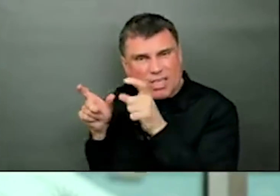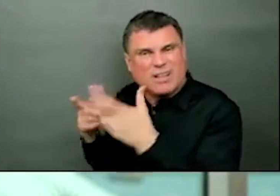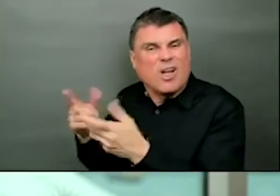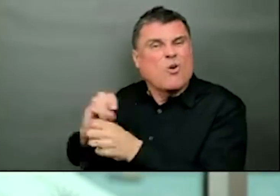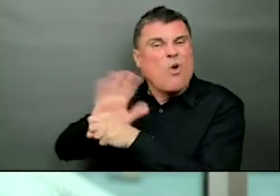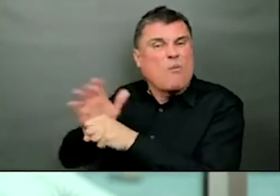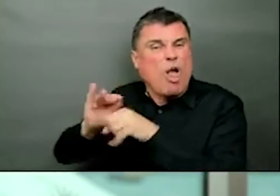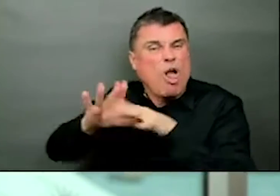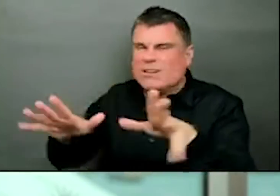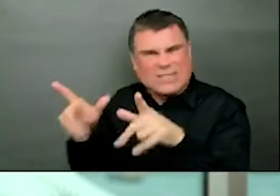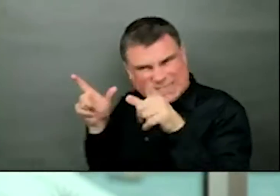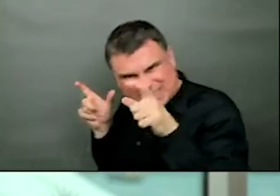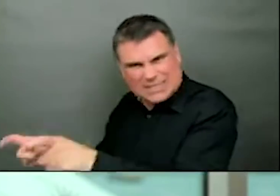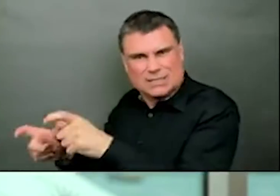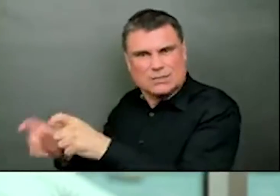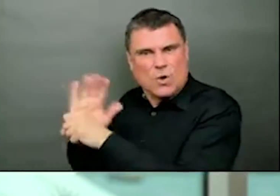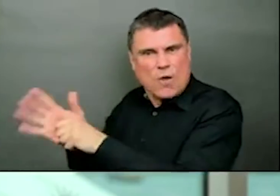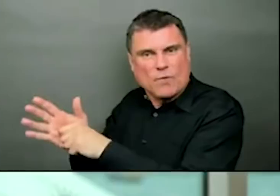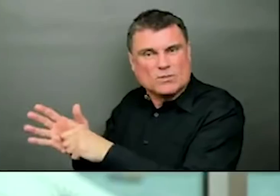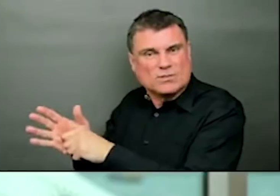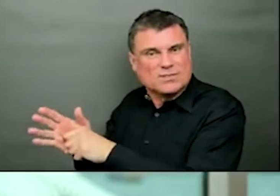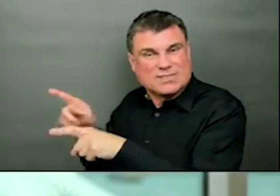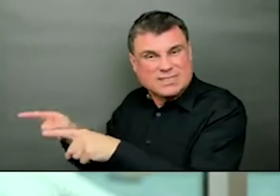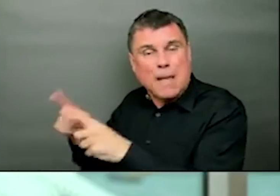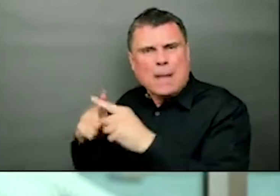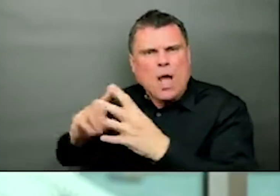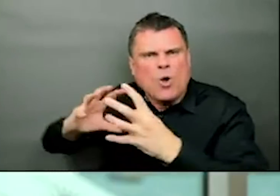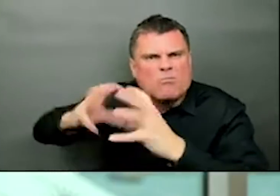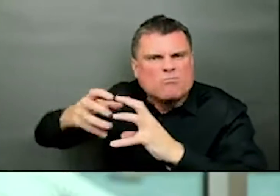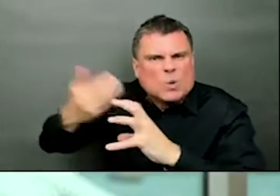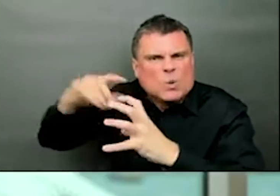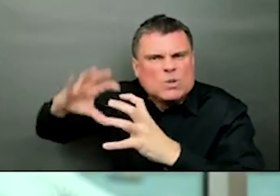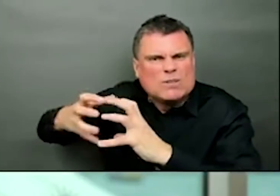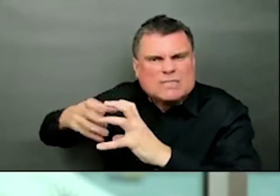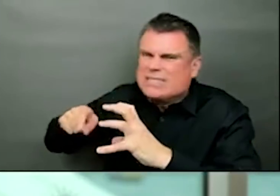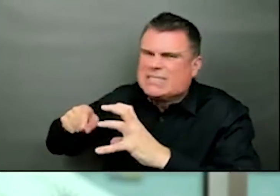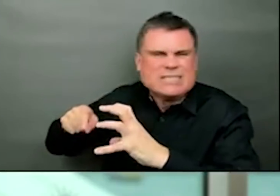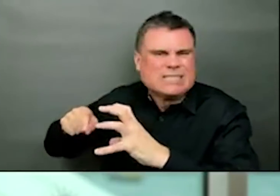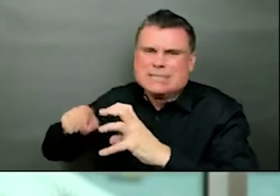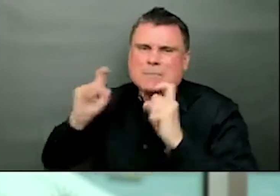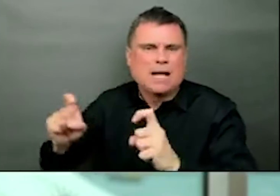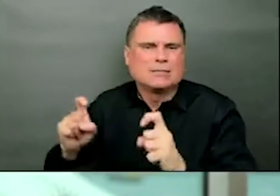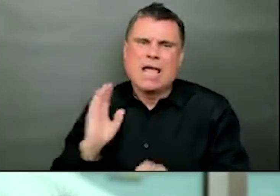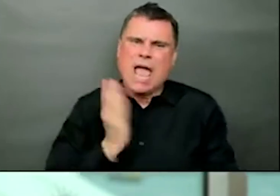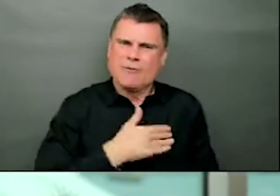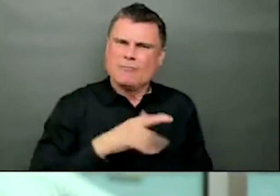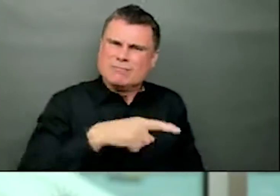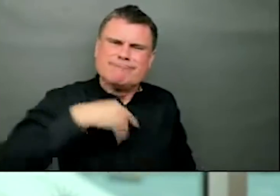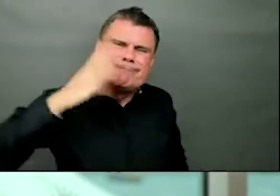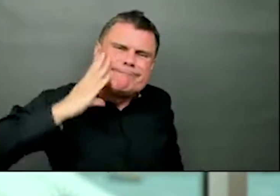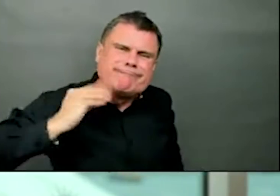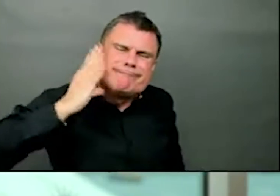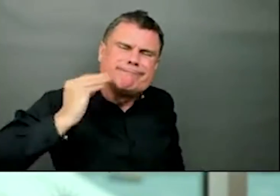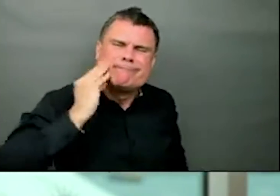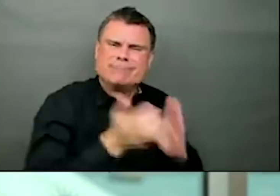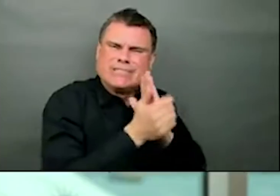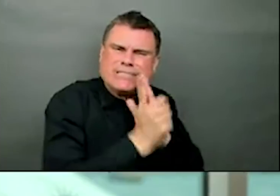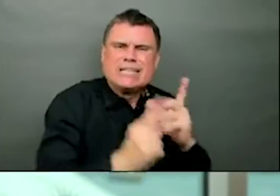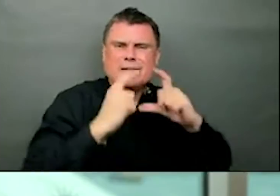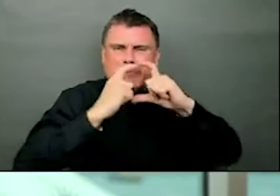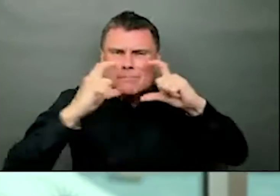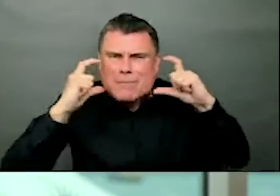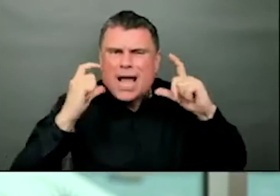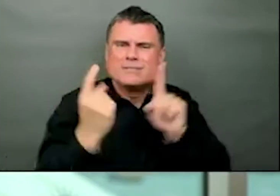our use of the skills we know to keep us safe. And we know that throughout our BC effort our hard work and determination have turned